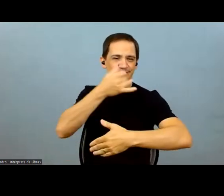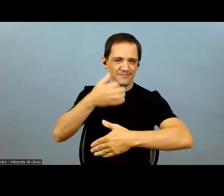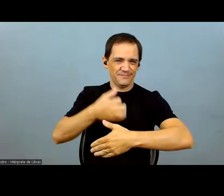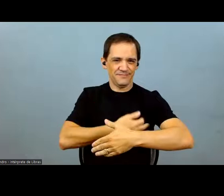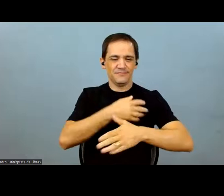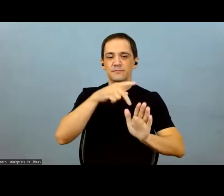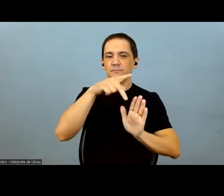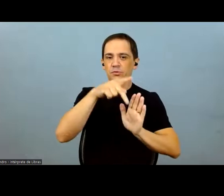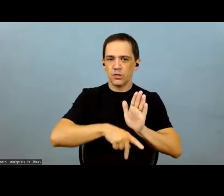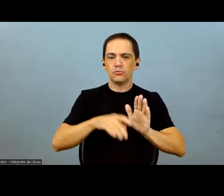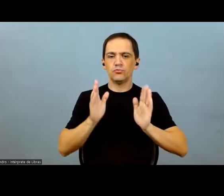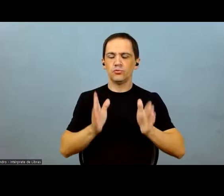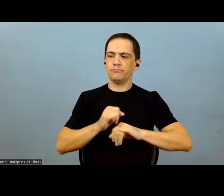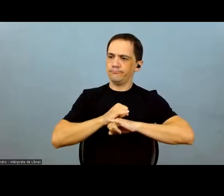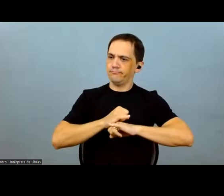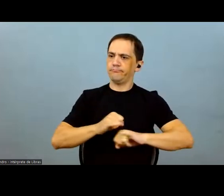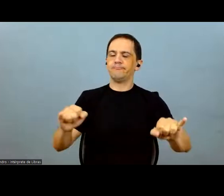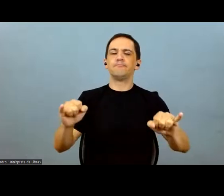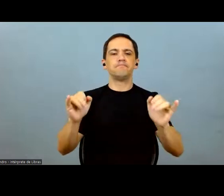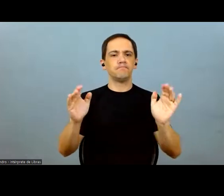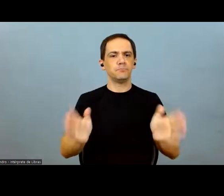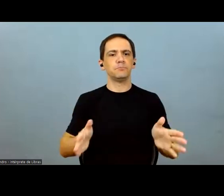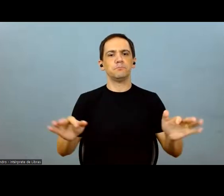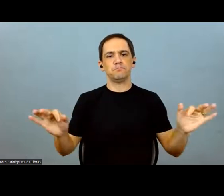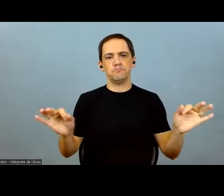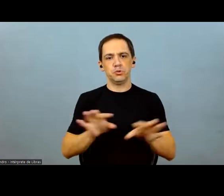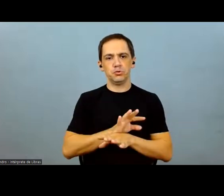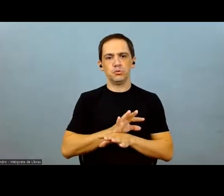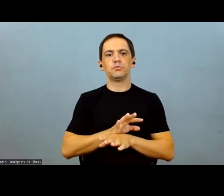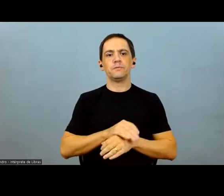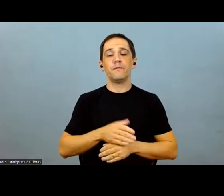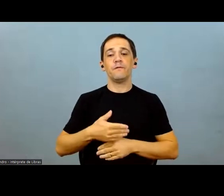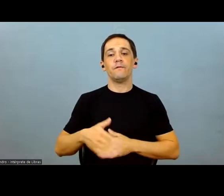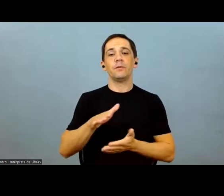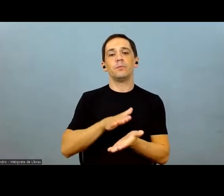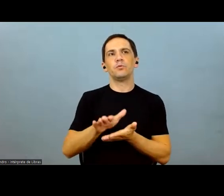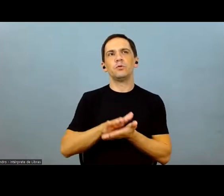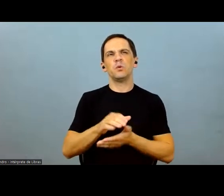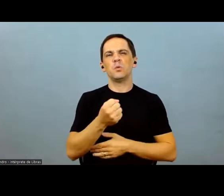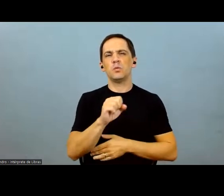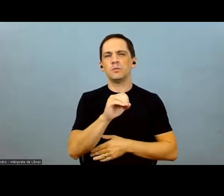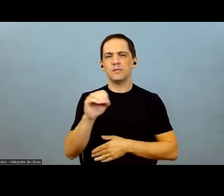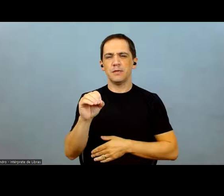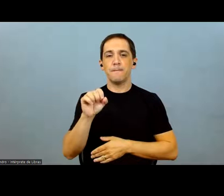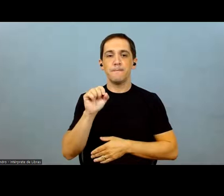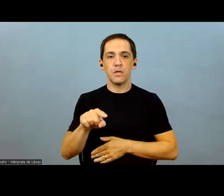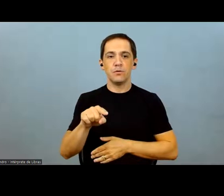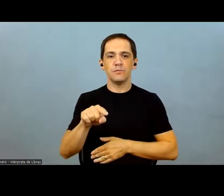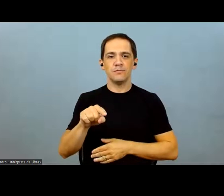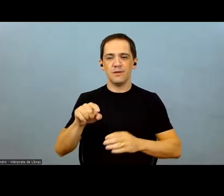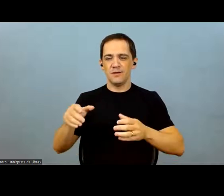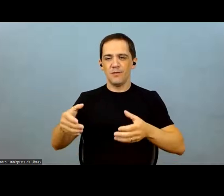businesses. The seed production project is something we have already talked to the market